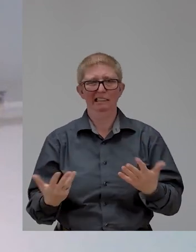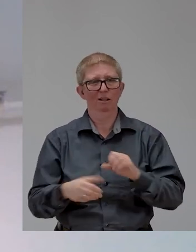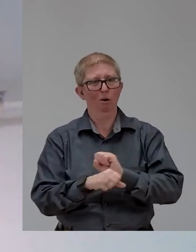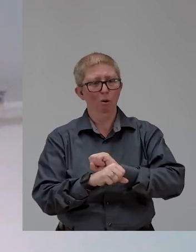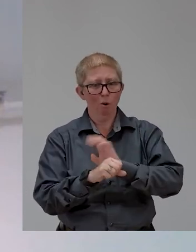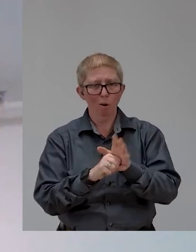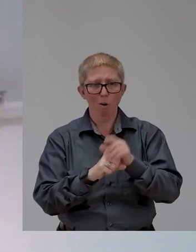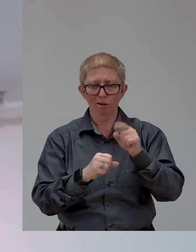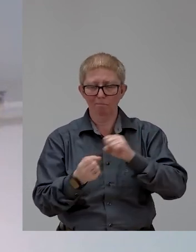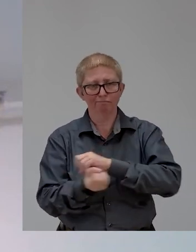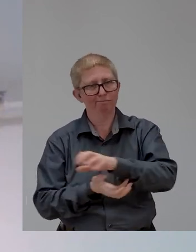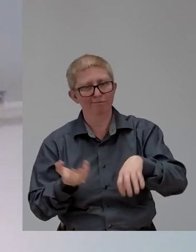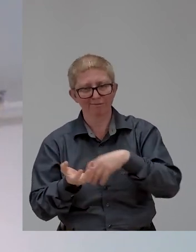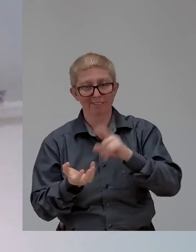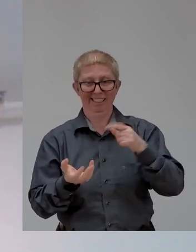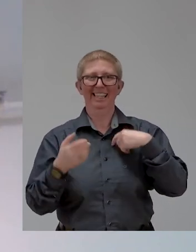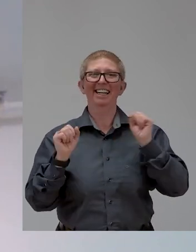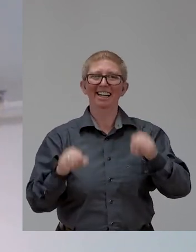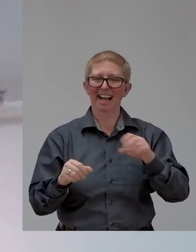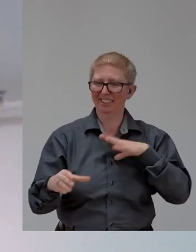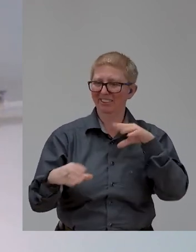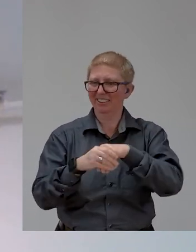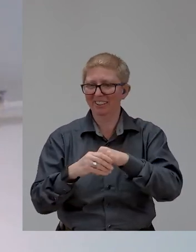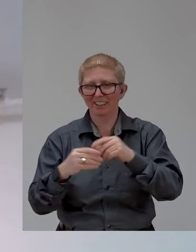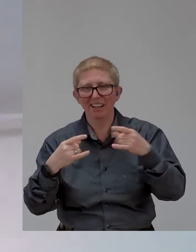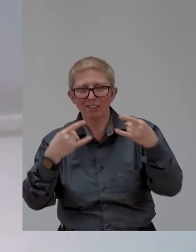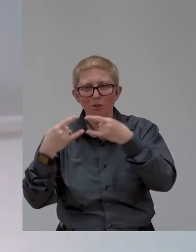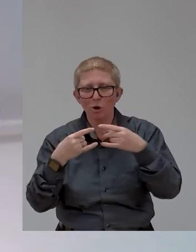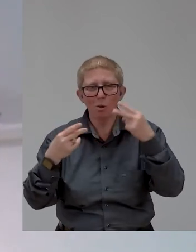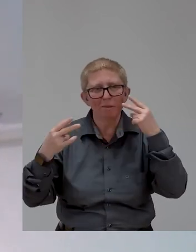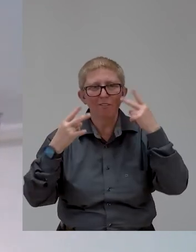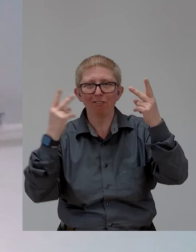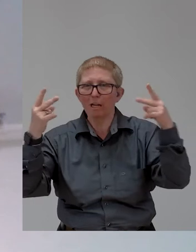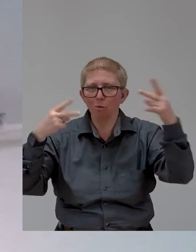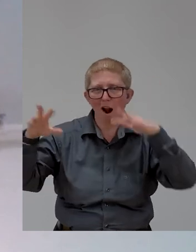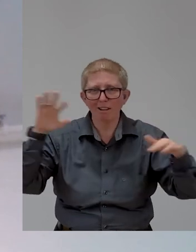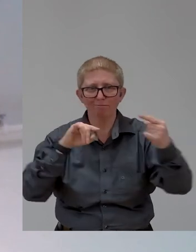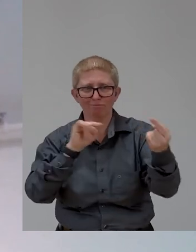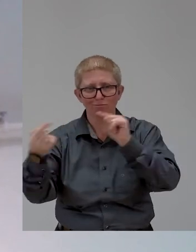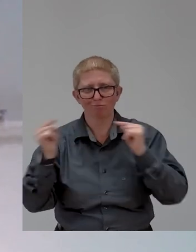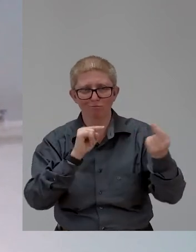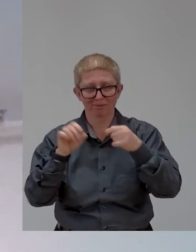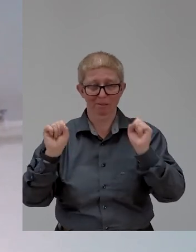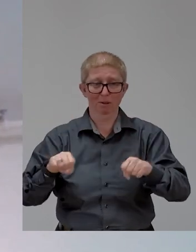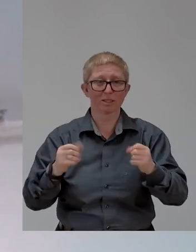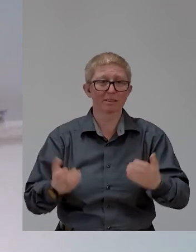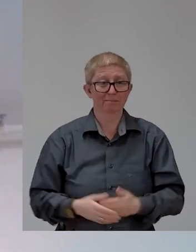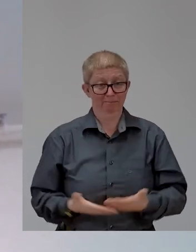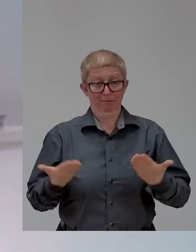able to join you virtually, and I'm very pleased to do so, and I'm glad to be here. Today we're going to talk about disability,